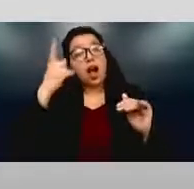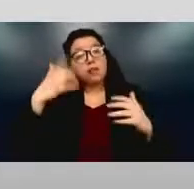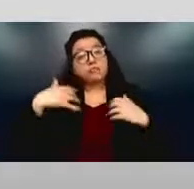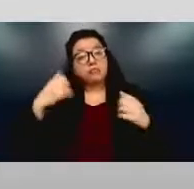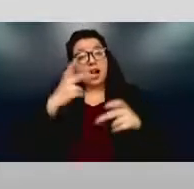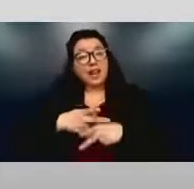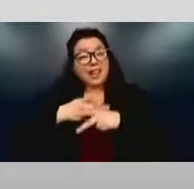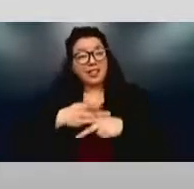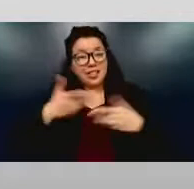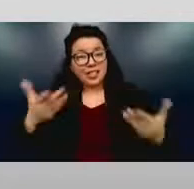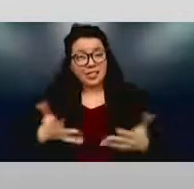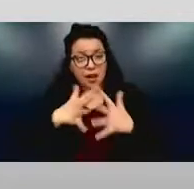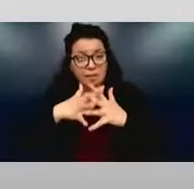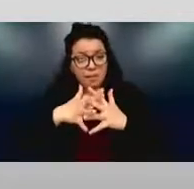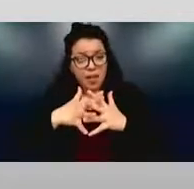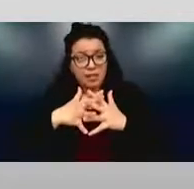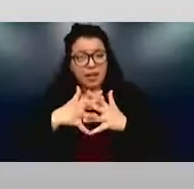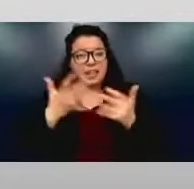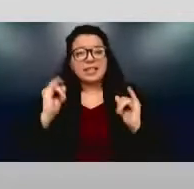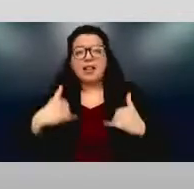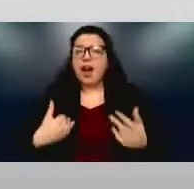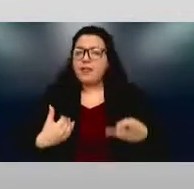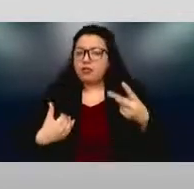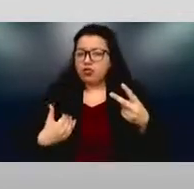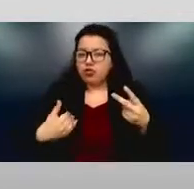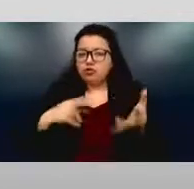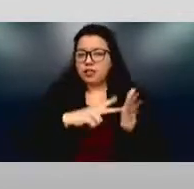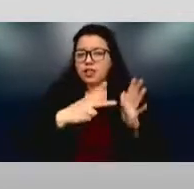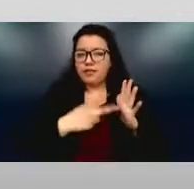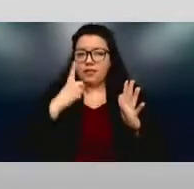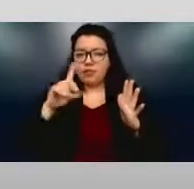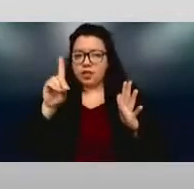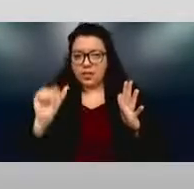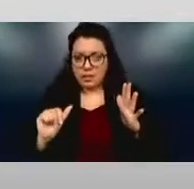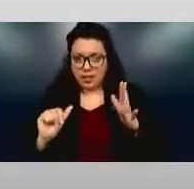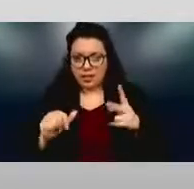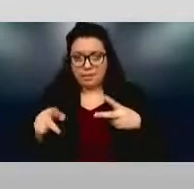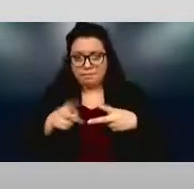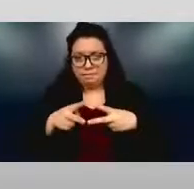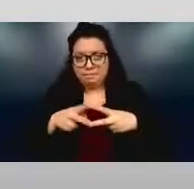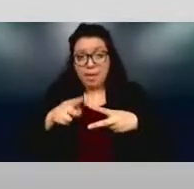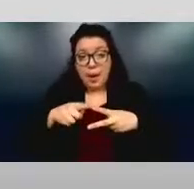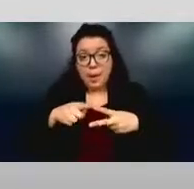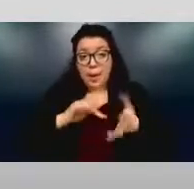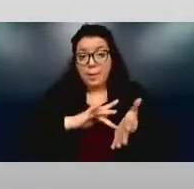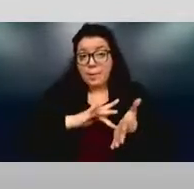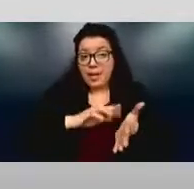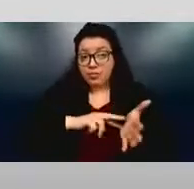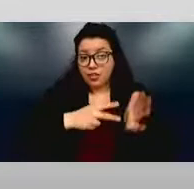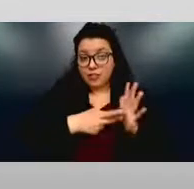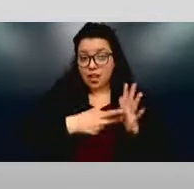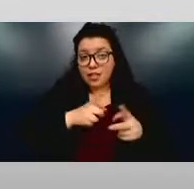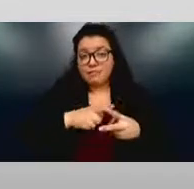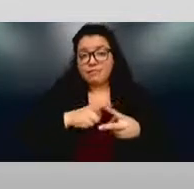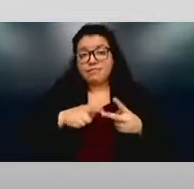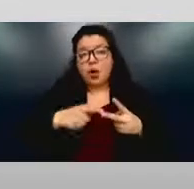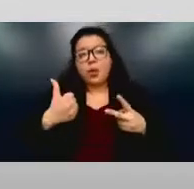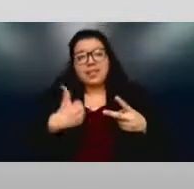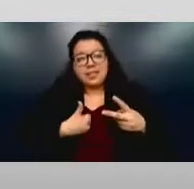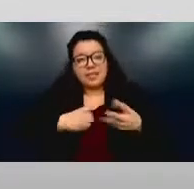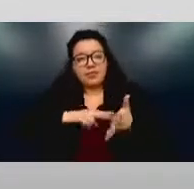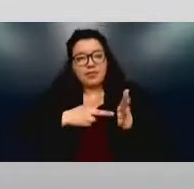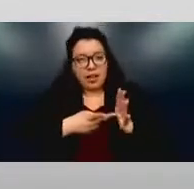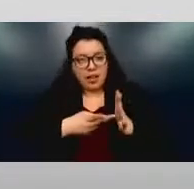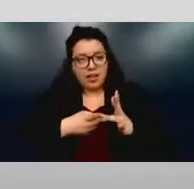still kind of two definitions of disability, whether it be you medically defined disability, or you're self-defined and self